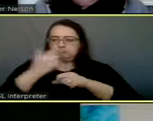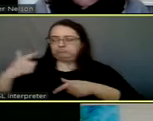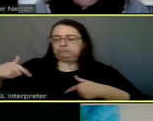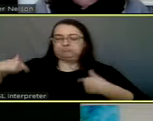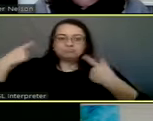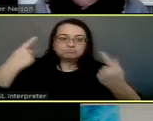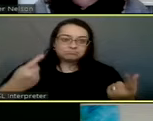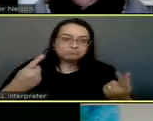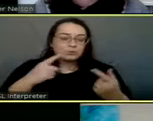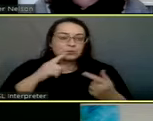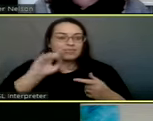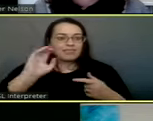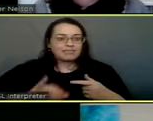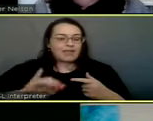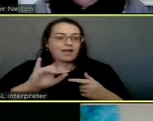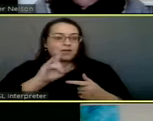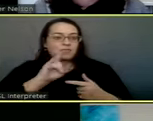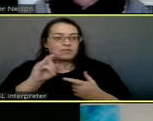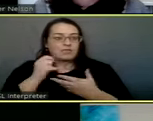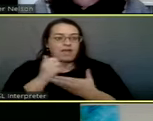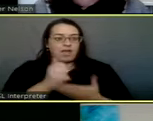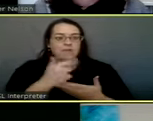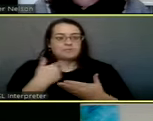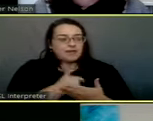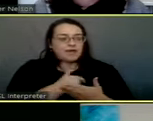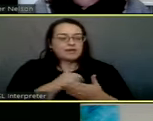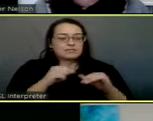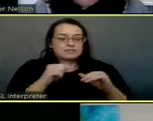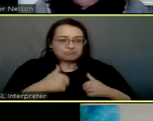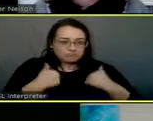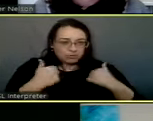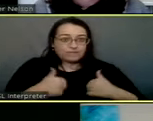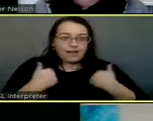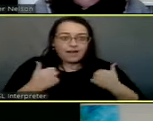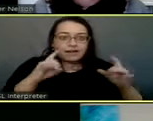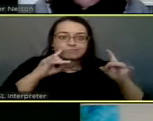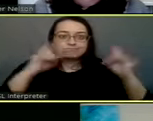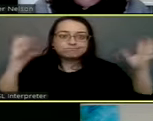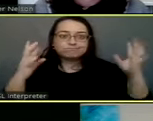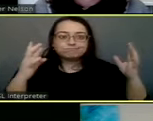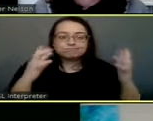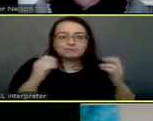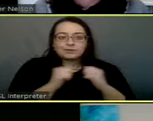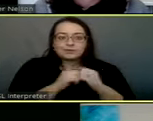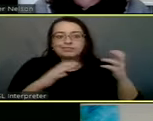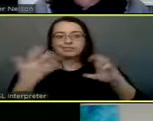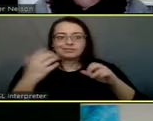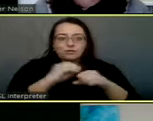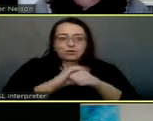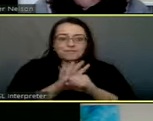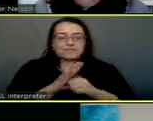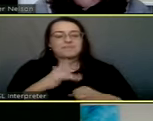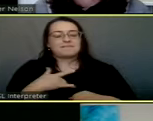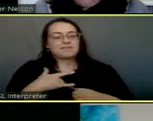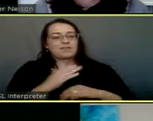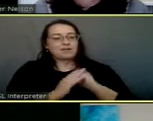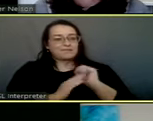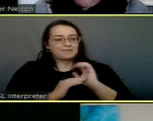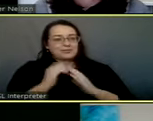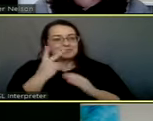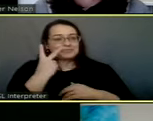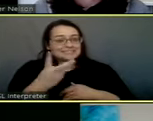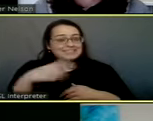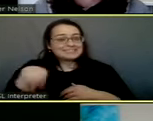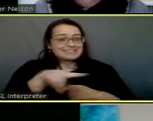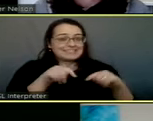it paid off in a crisis. And it's very comforting seeing the team and